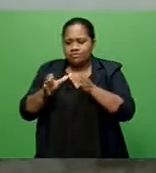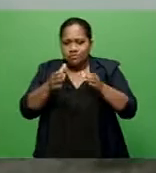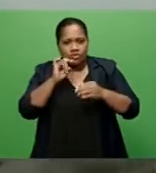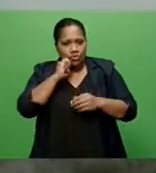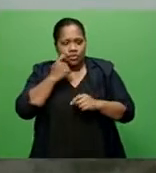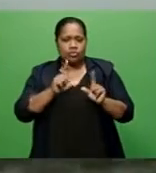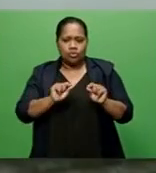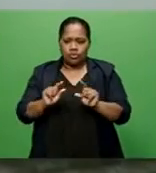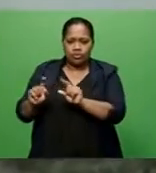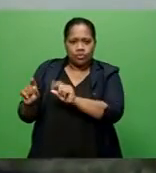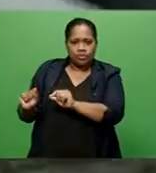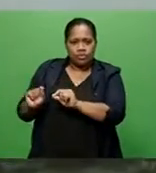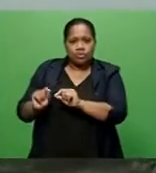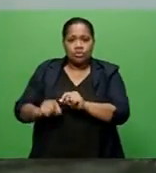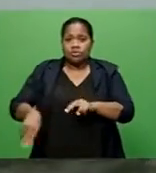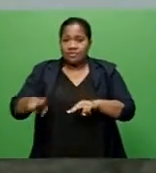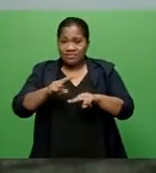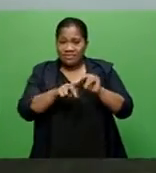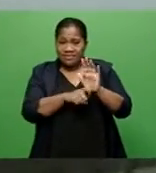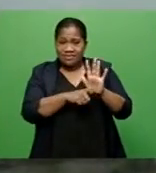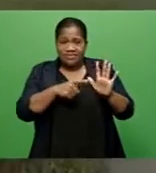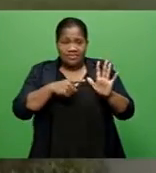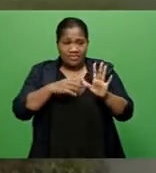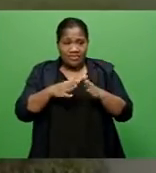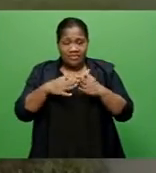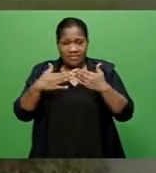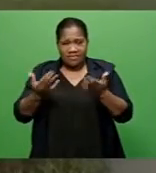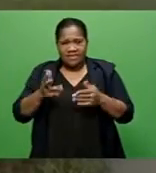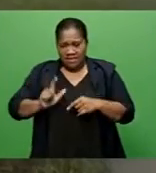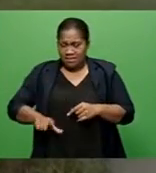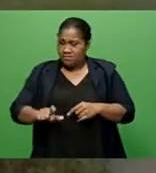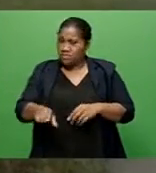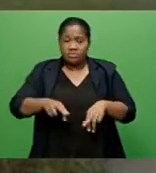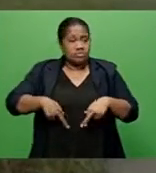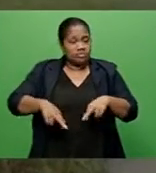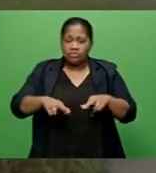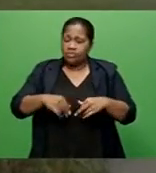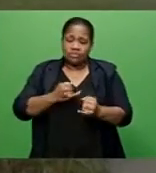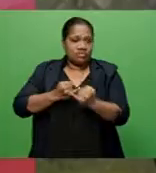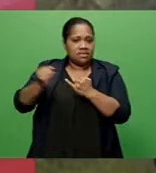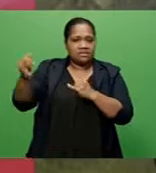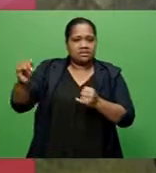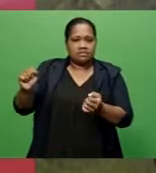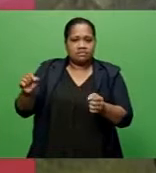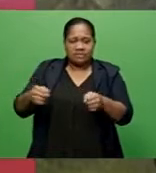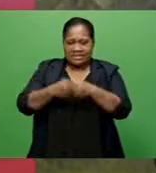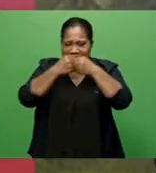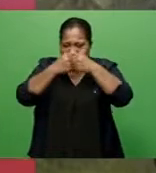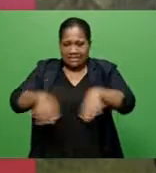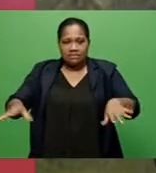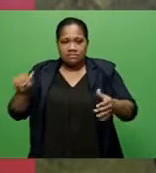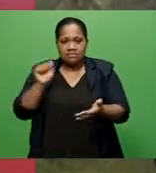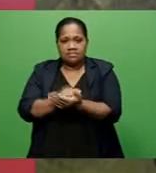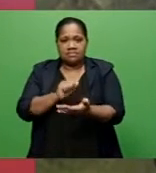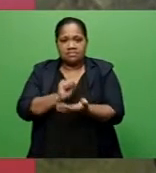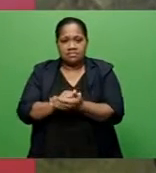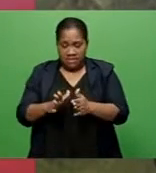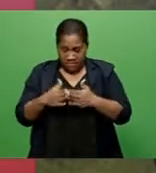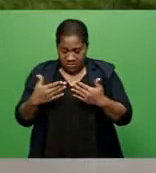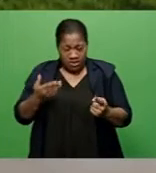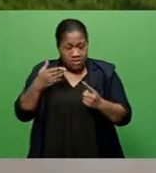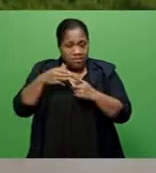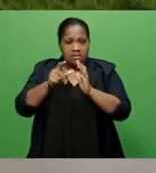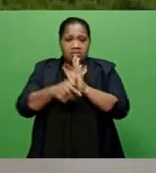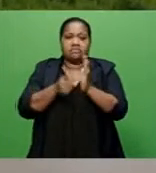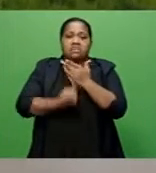priority for FRA, as their road network suffered significant damage. In the meantime, work continues on all the other roads and crossings that